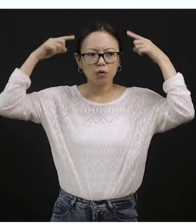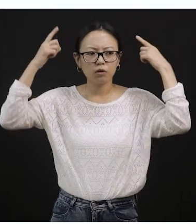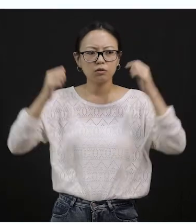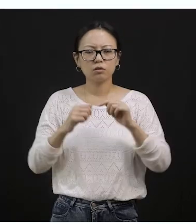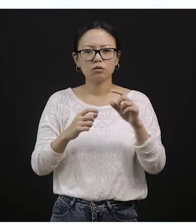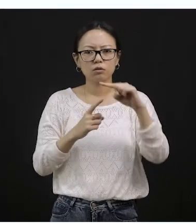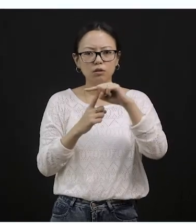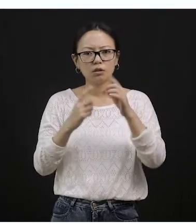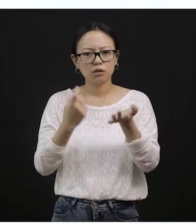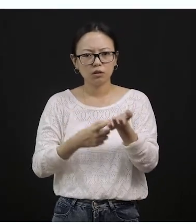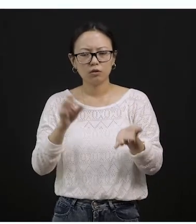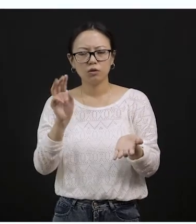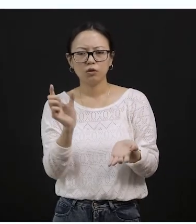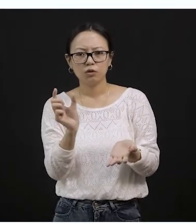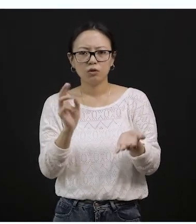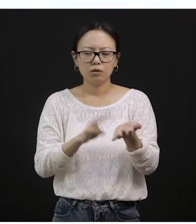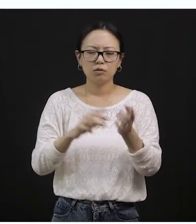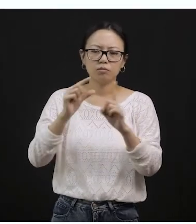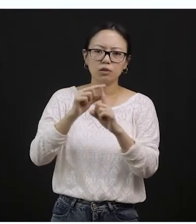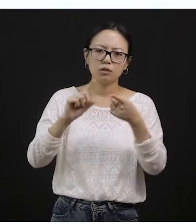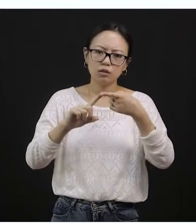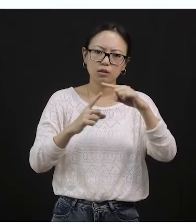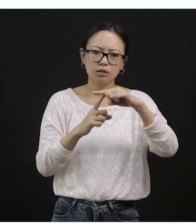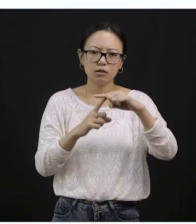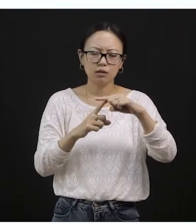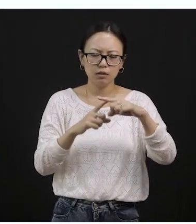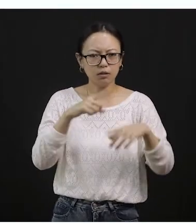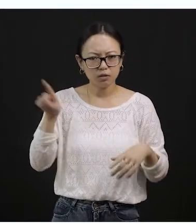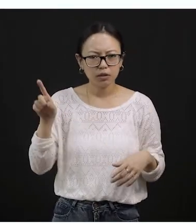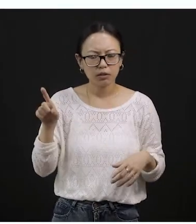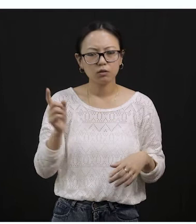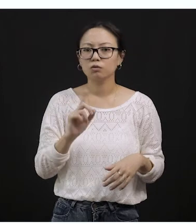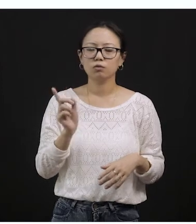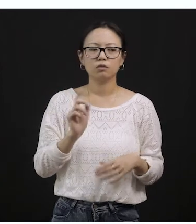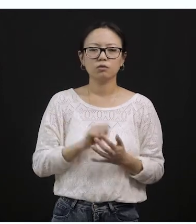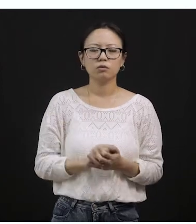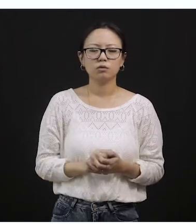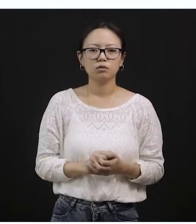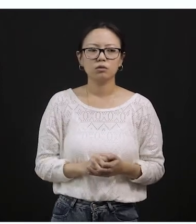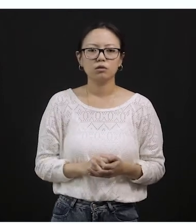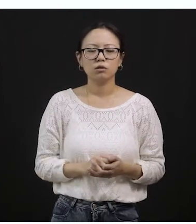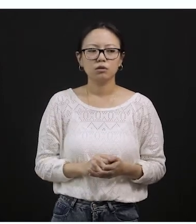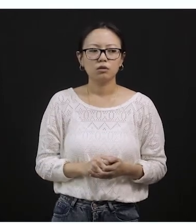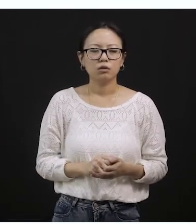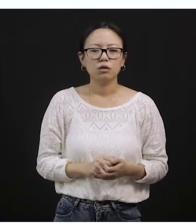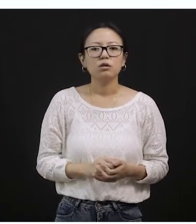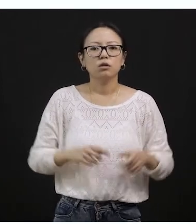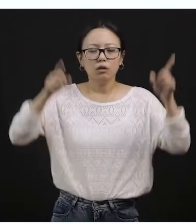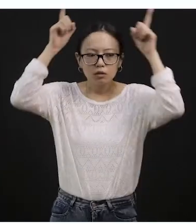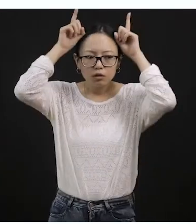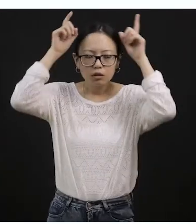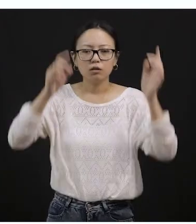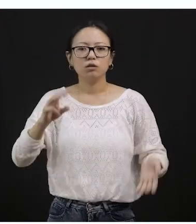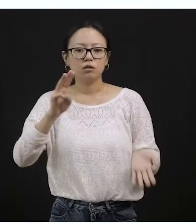That is again wrong. So you have to match it correctly again. So a cow moose,